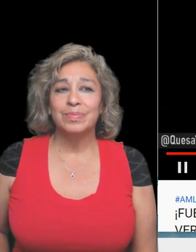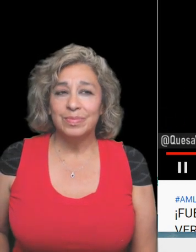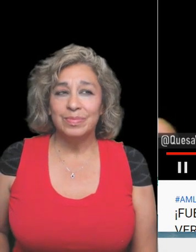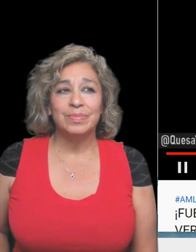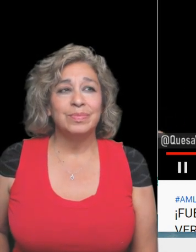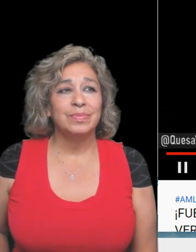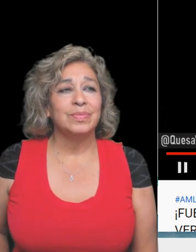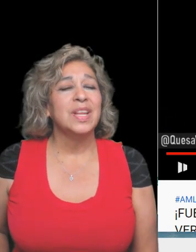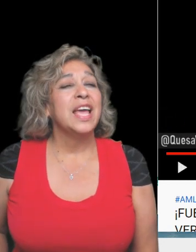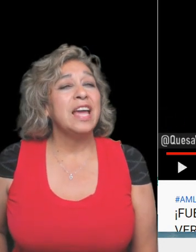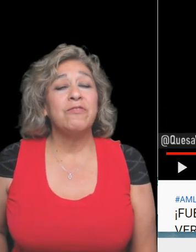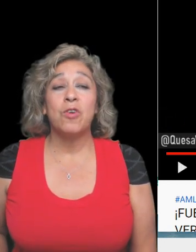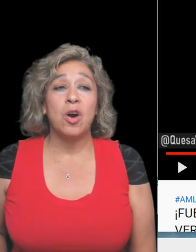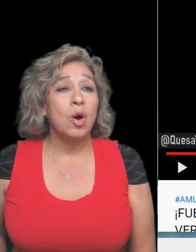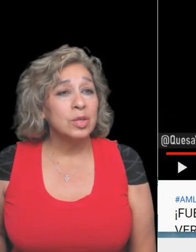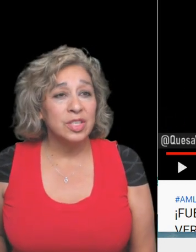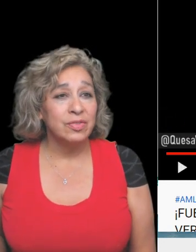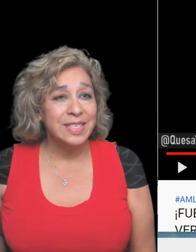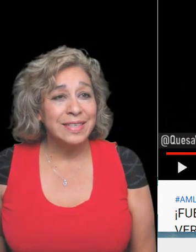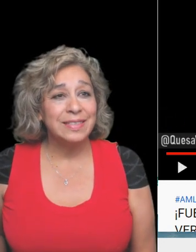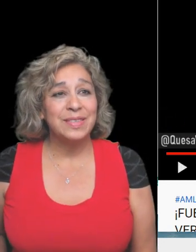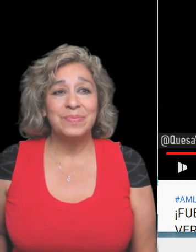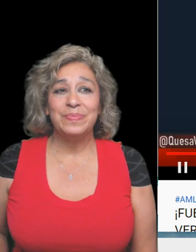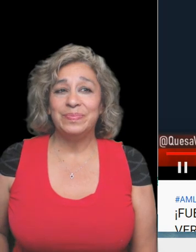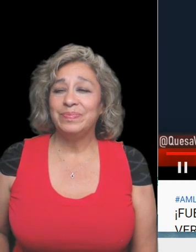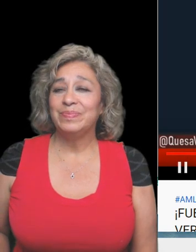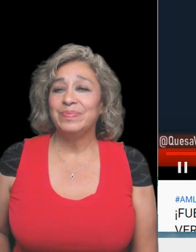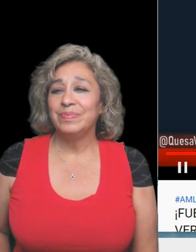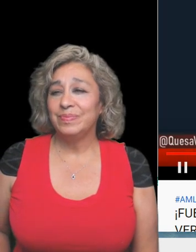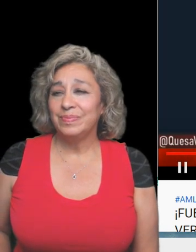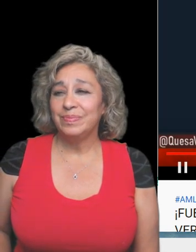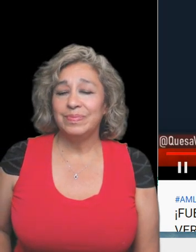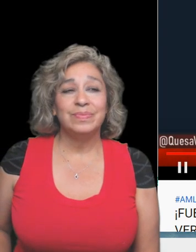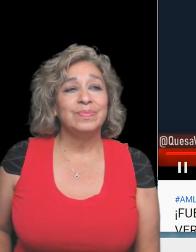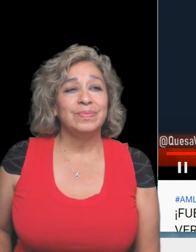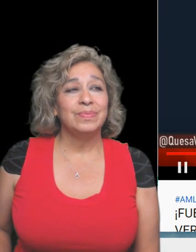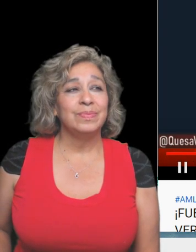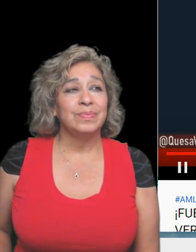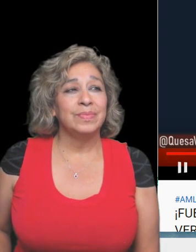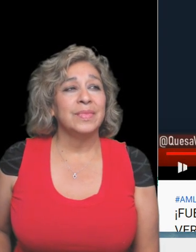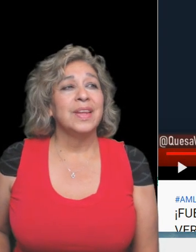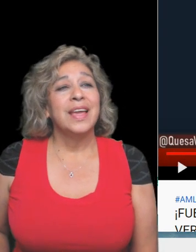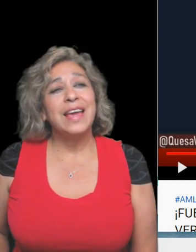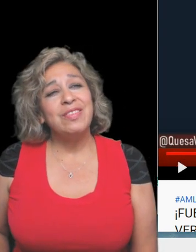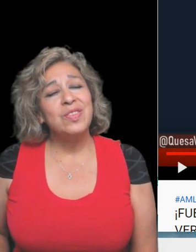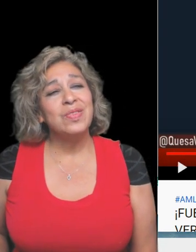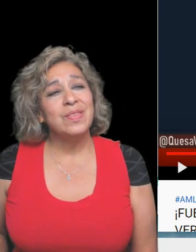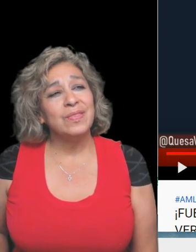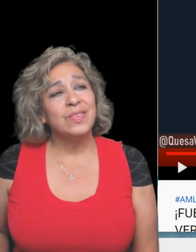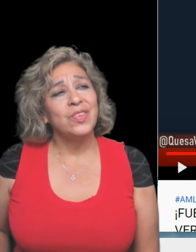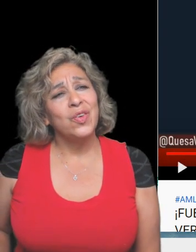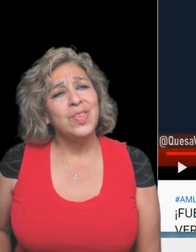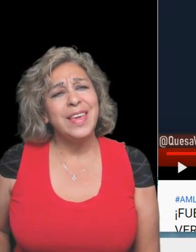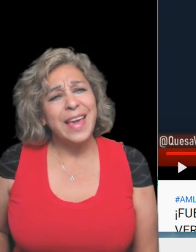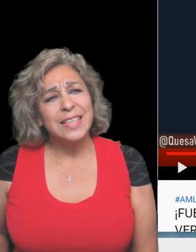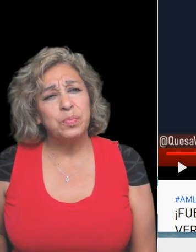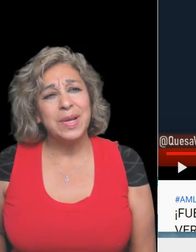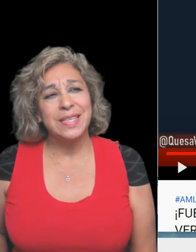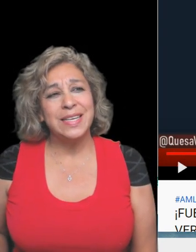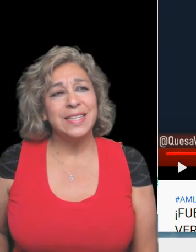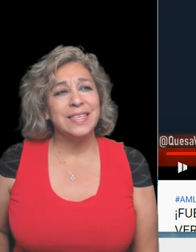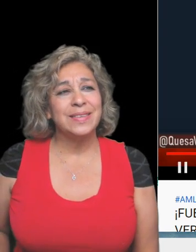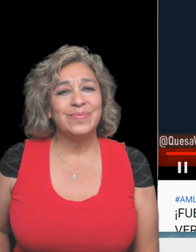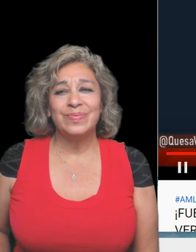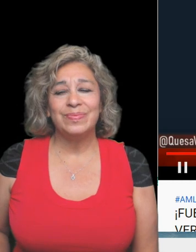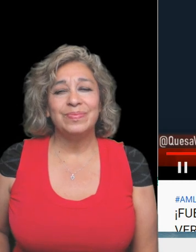servicios and for all services y pues el ex presidente and then so the ex